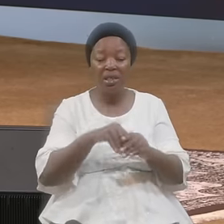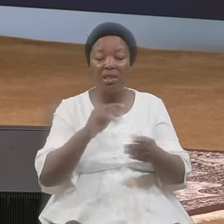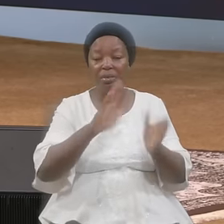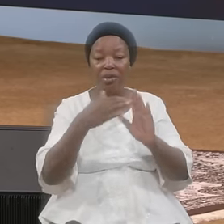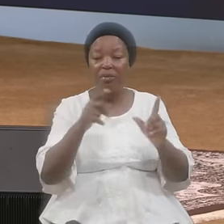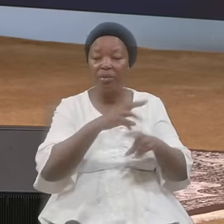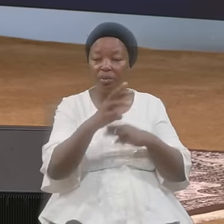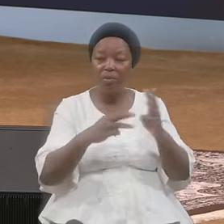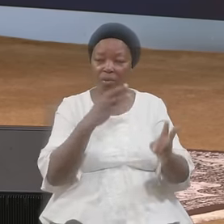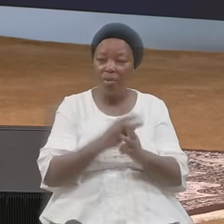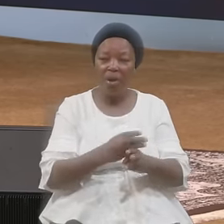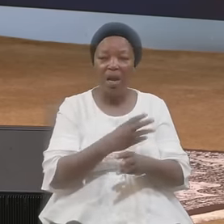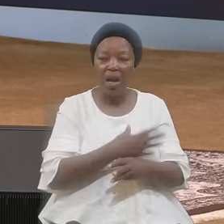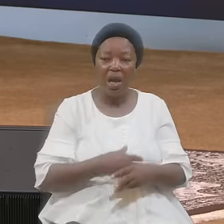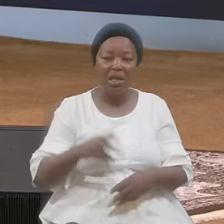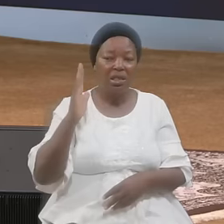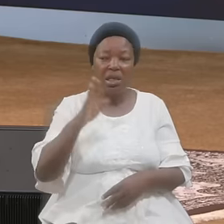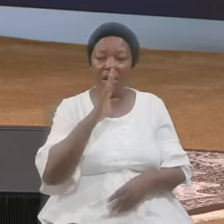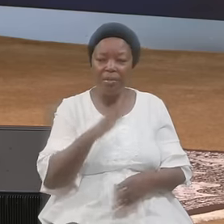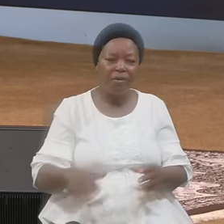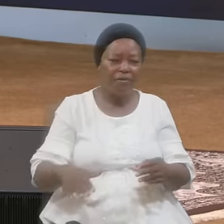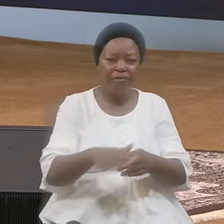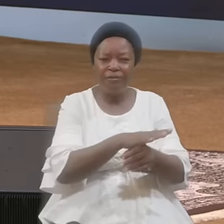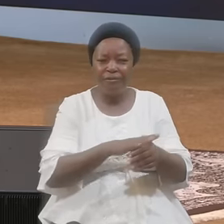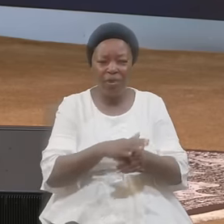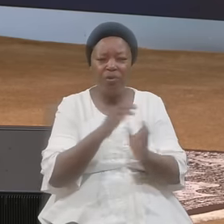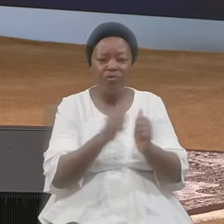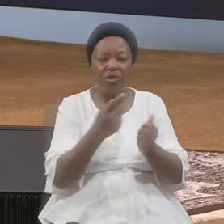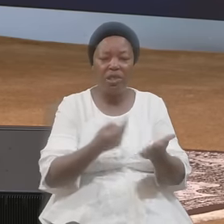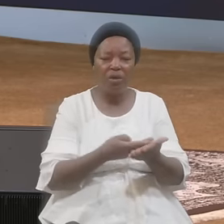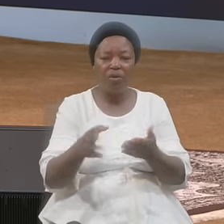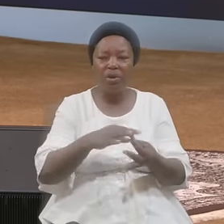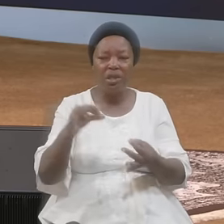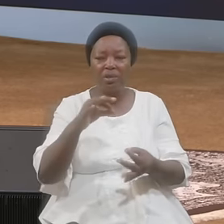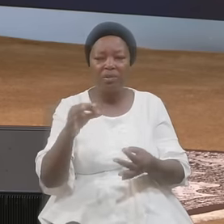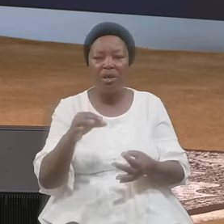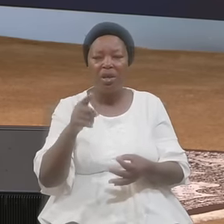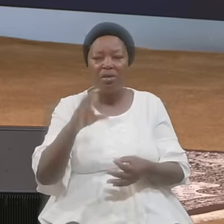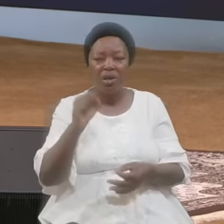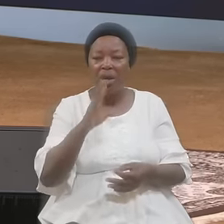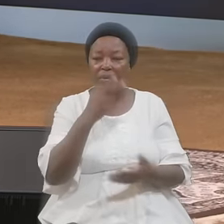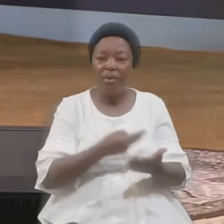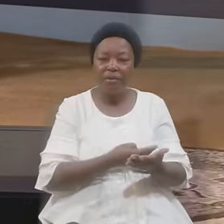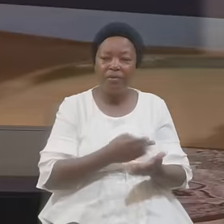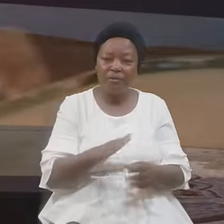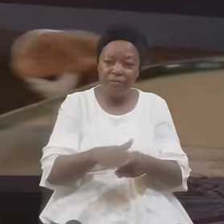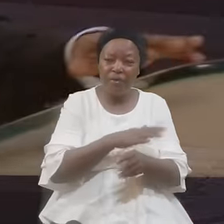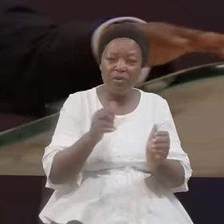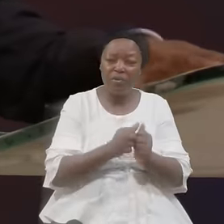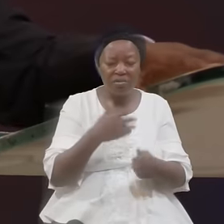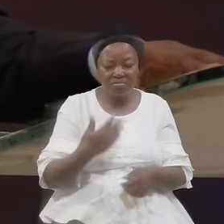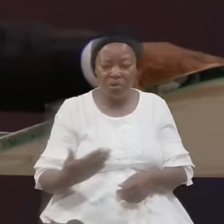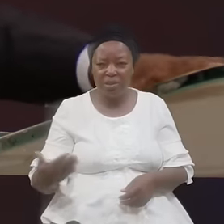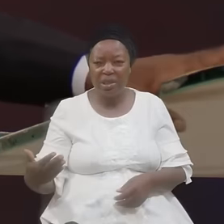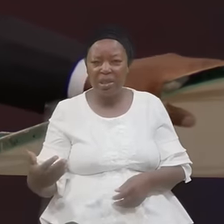And It Shall Be Filled Of The Holy Ghost You Can Be Filled Or Substance